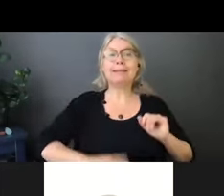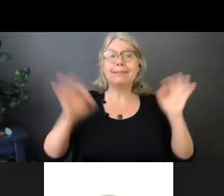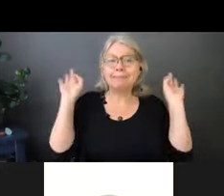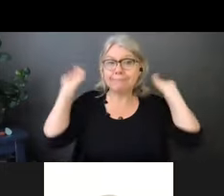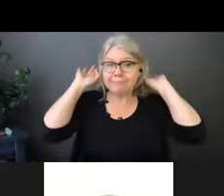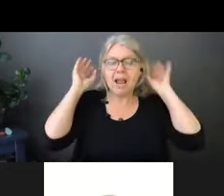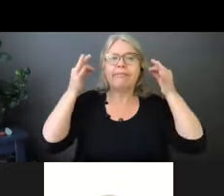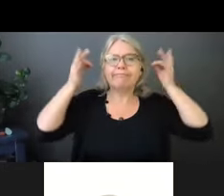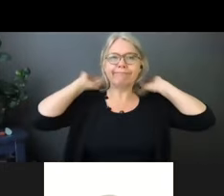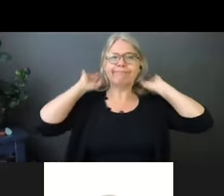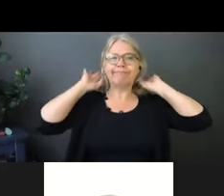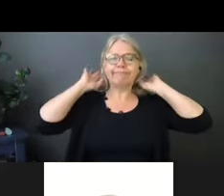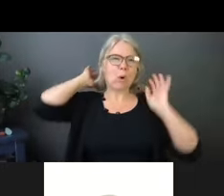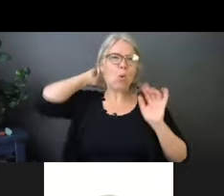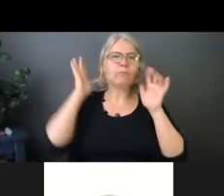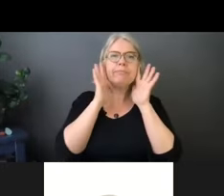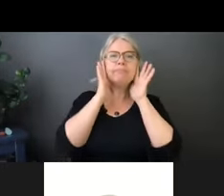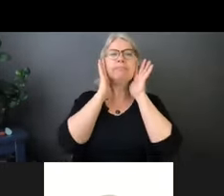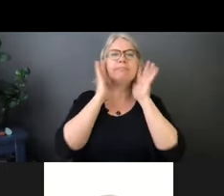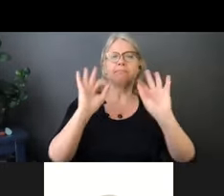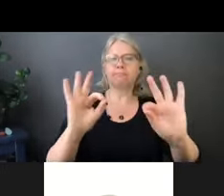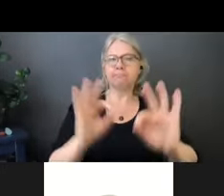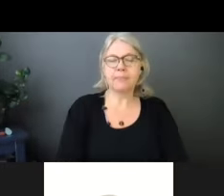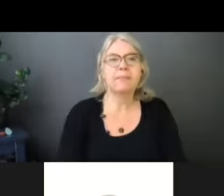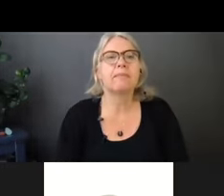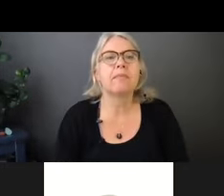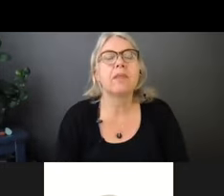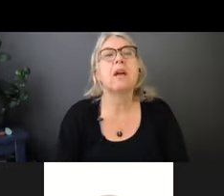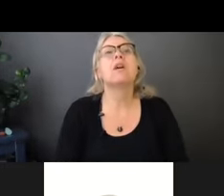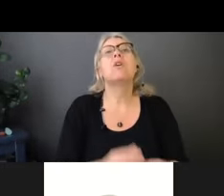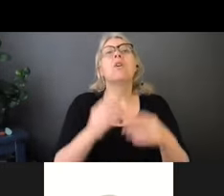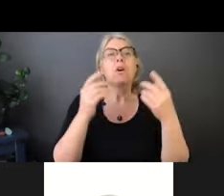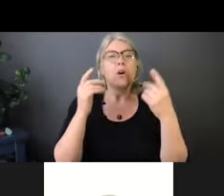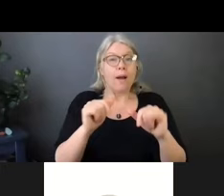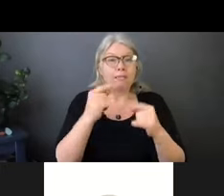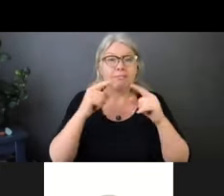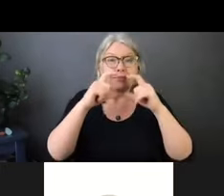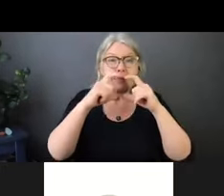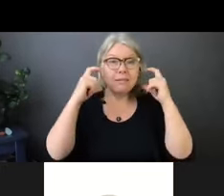So when they're soiled, damp, or damaged, you want to make sure you take them off because they're not protecting you anymore.